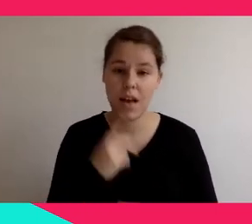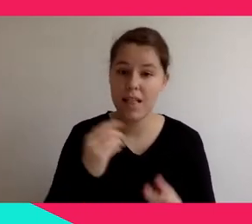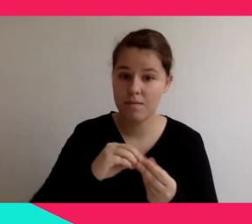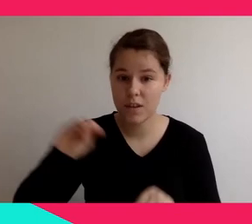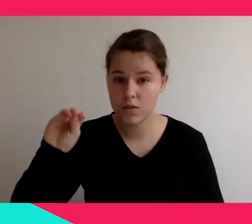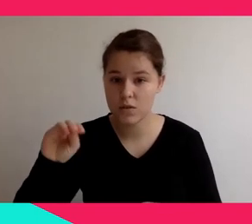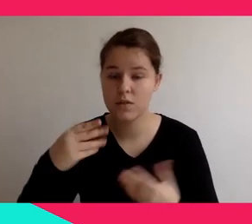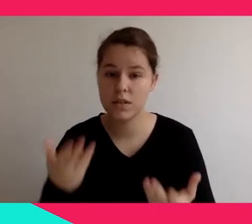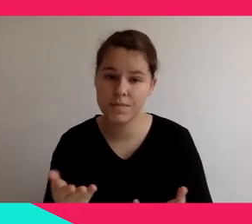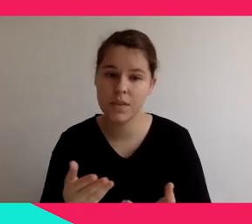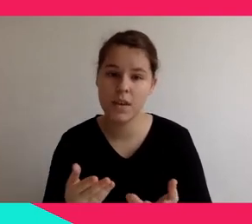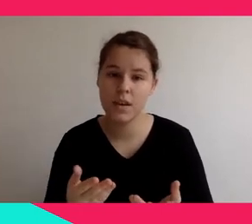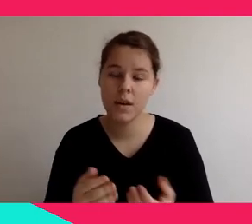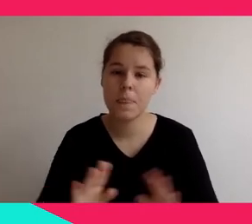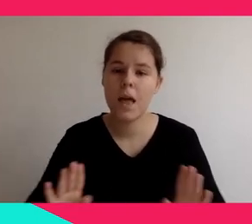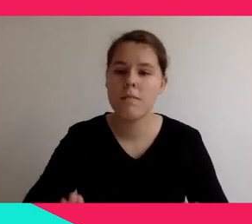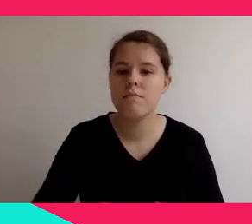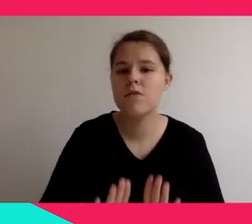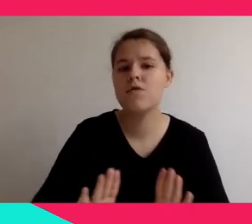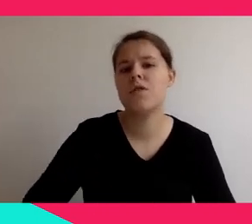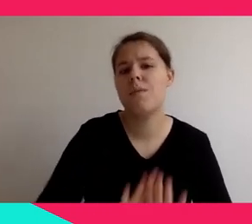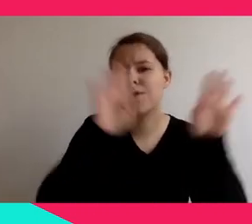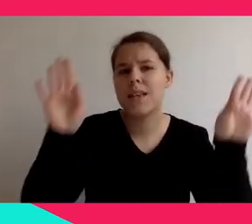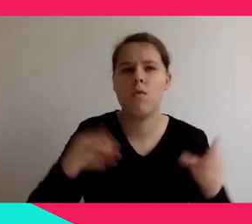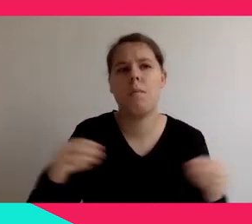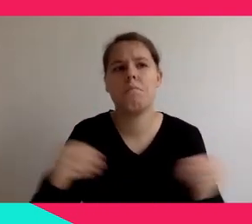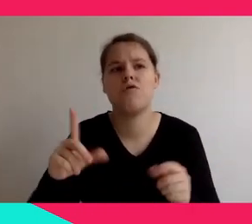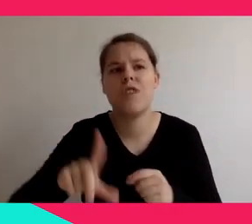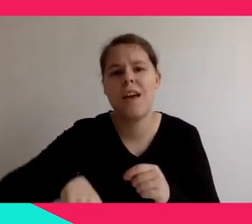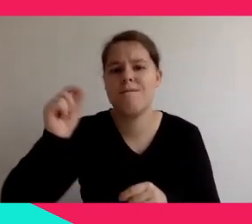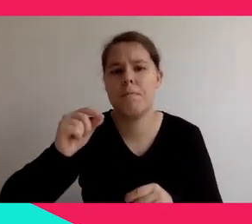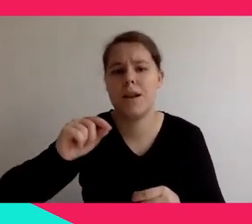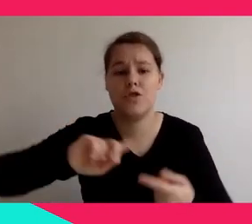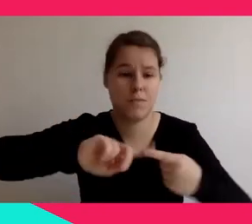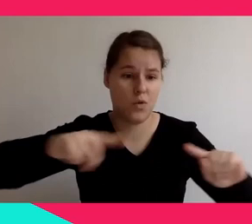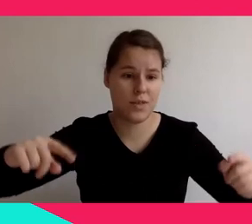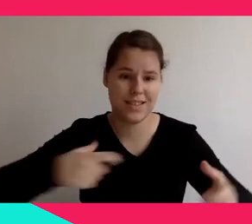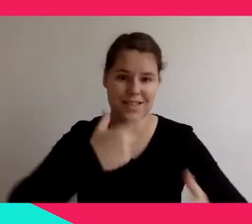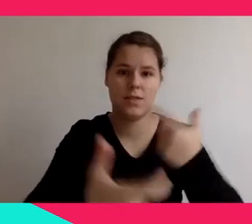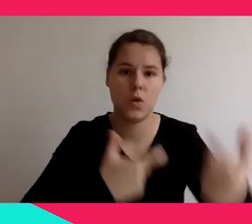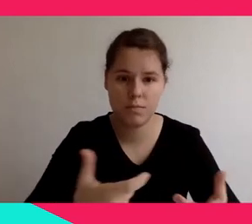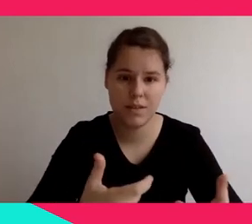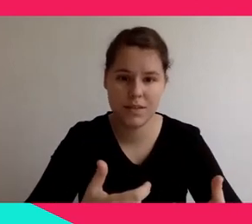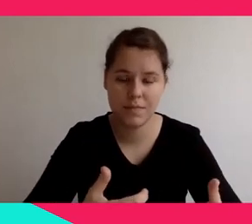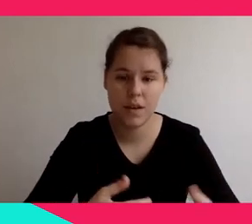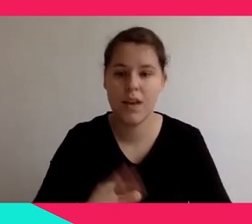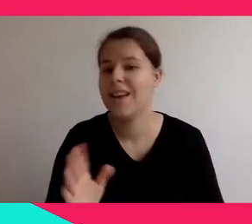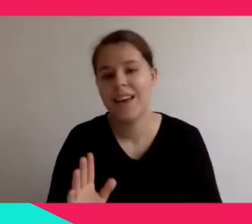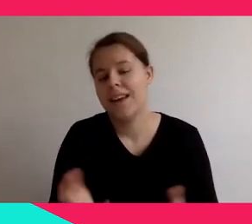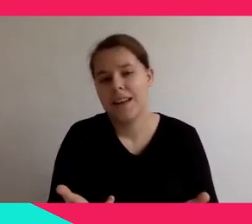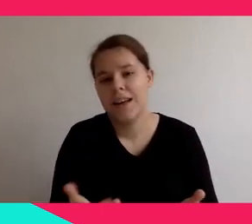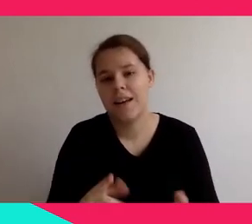because giving a context is usually not cheap. And also, it's easy to end up with something a little awkward sometimes.